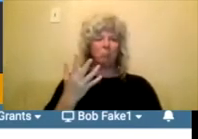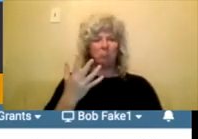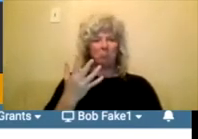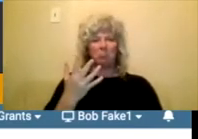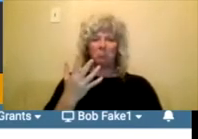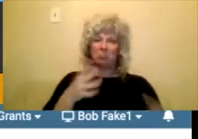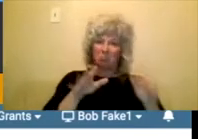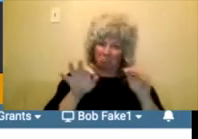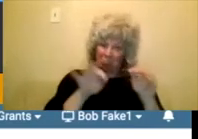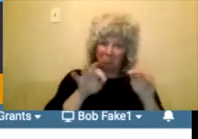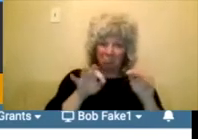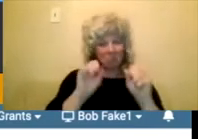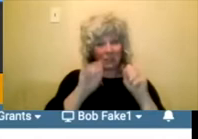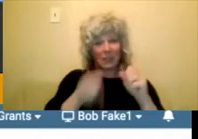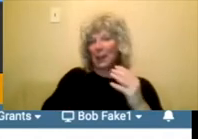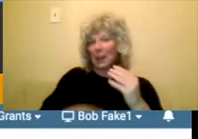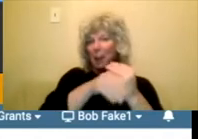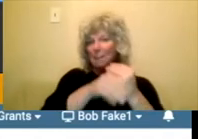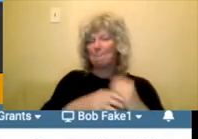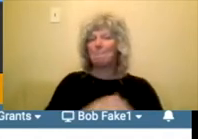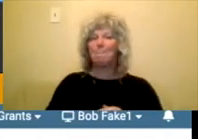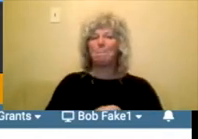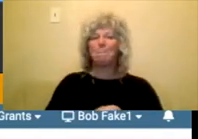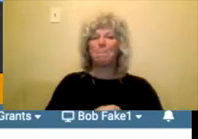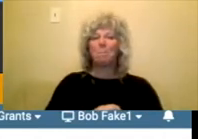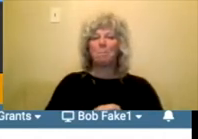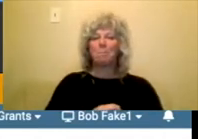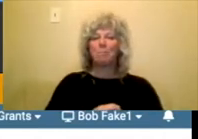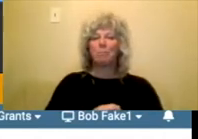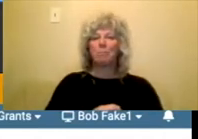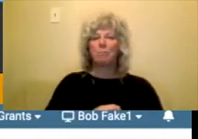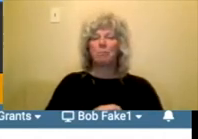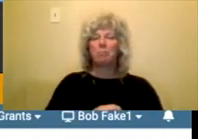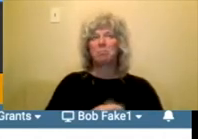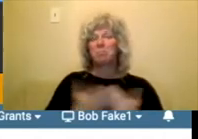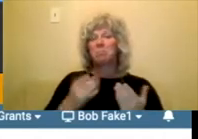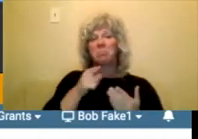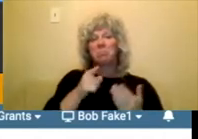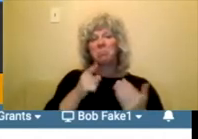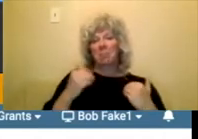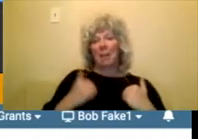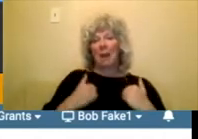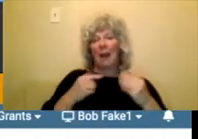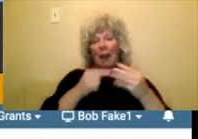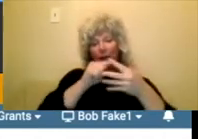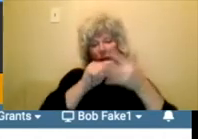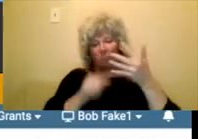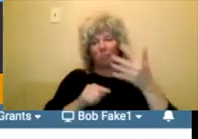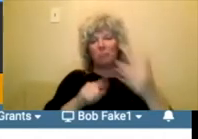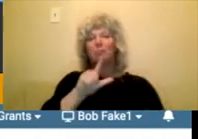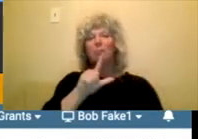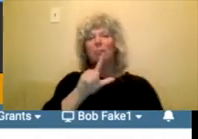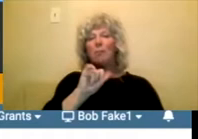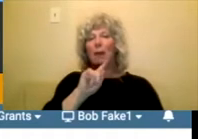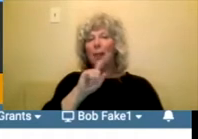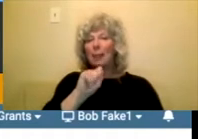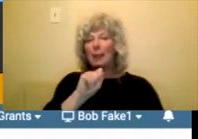put that there too. Um, and just any links that you have, just make sure that, you know, if they have,